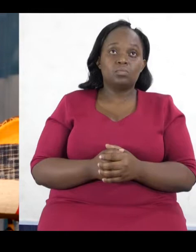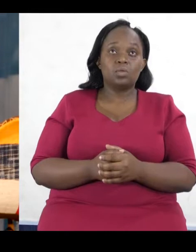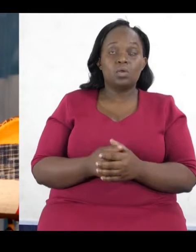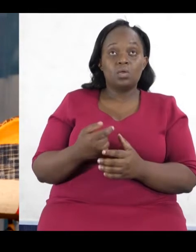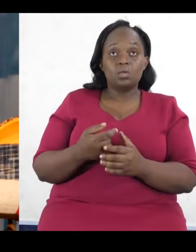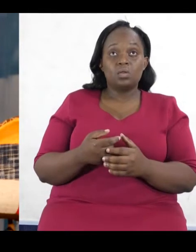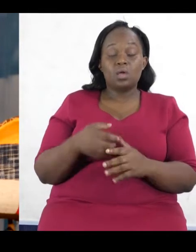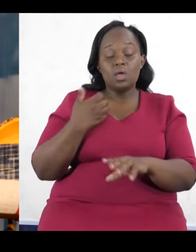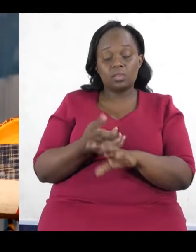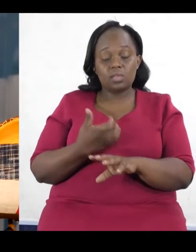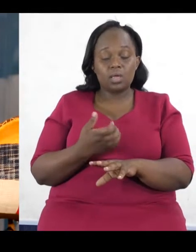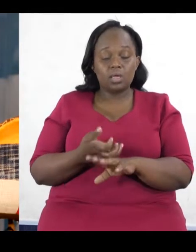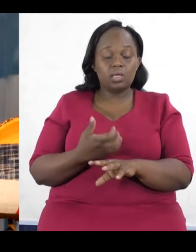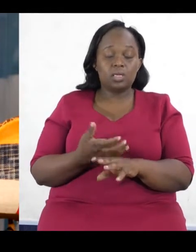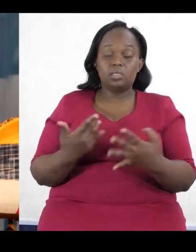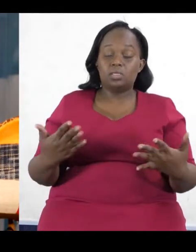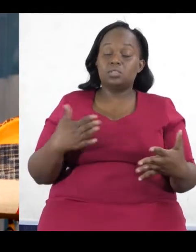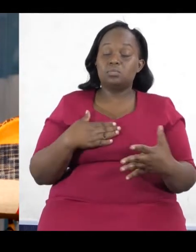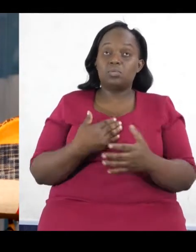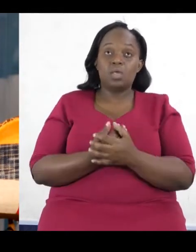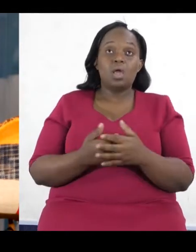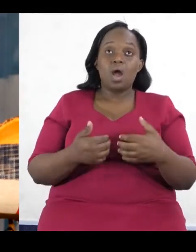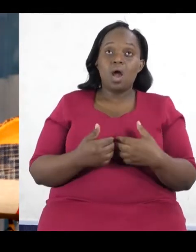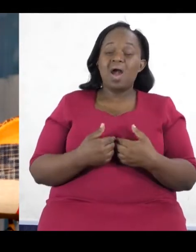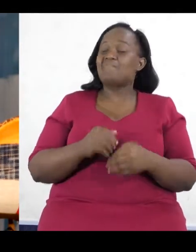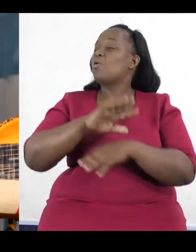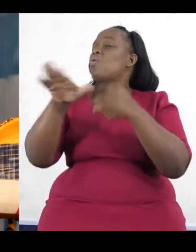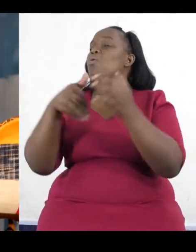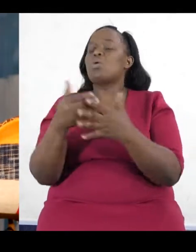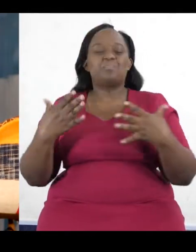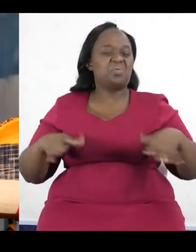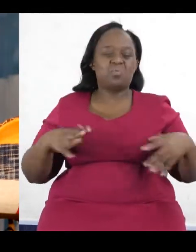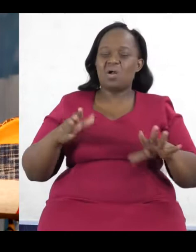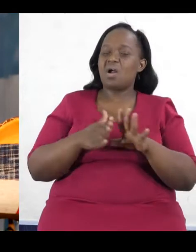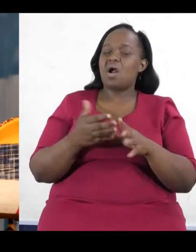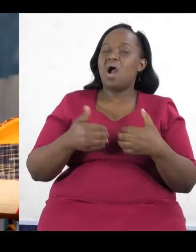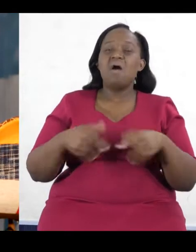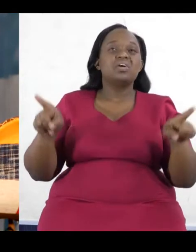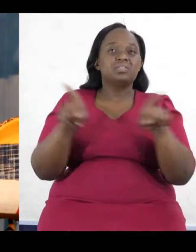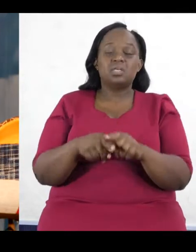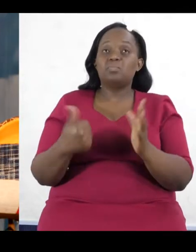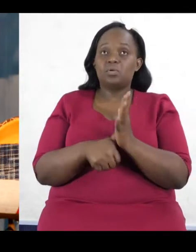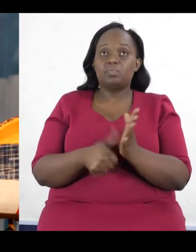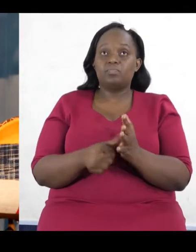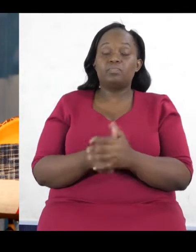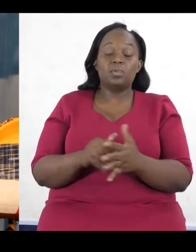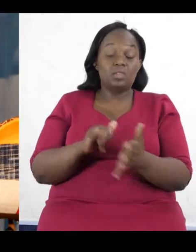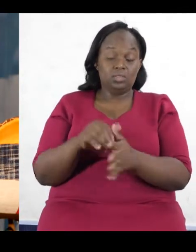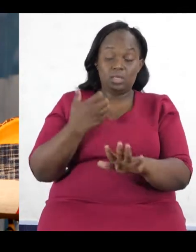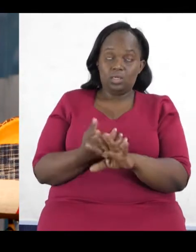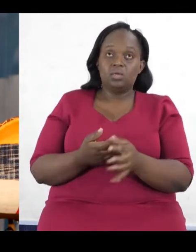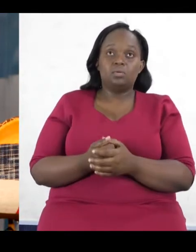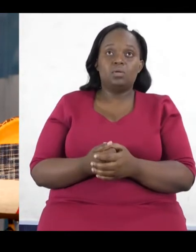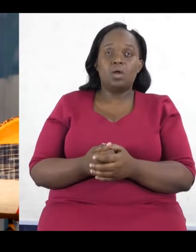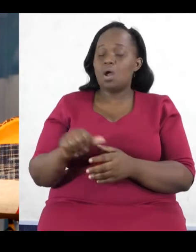else has a lot more money than you. So that's a difficult thing. The other thing that I think we had talked about